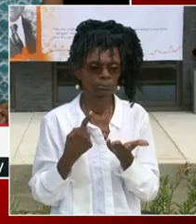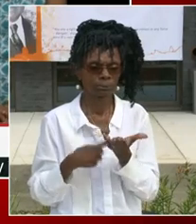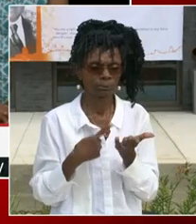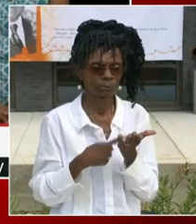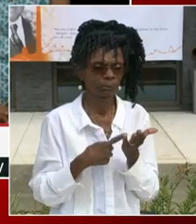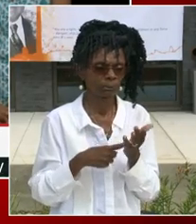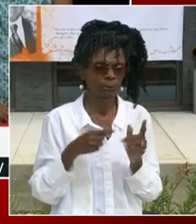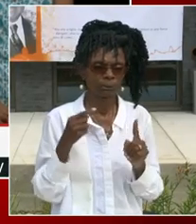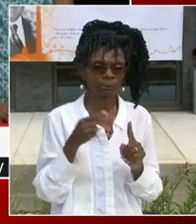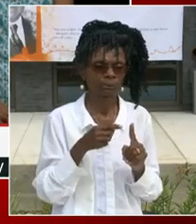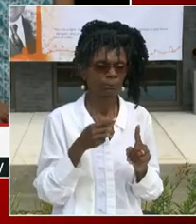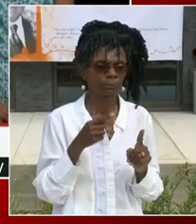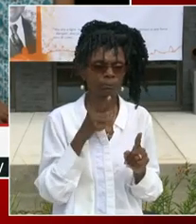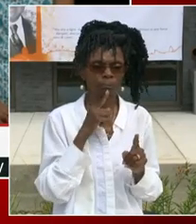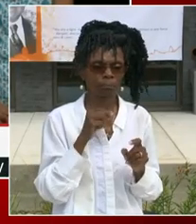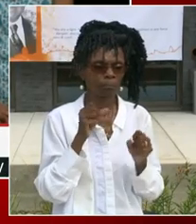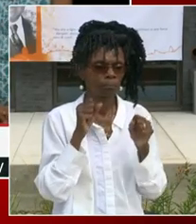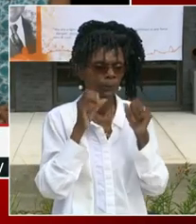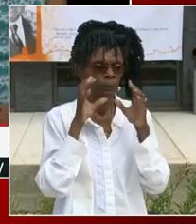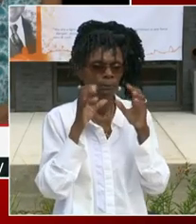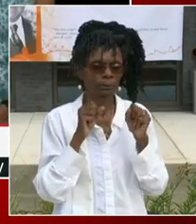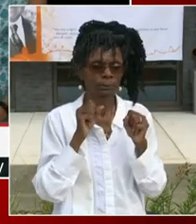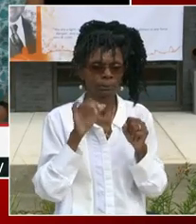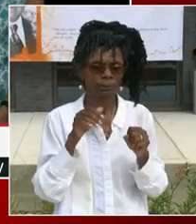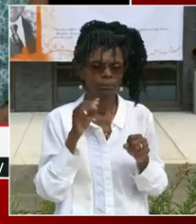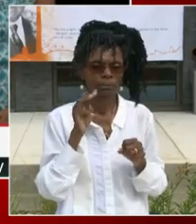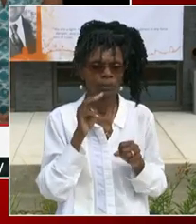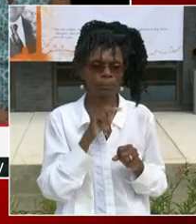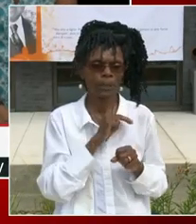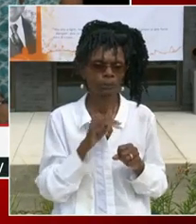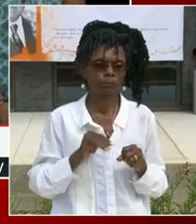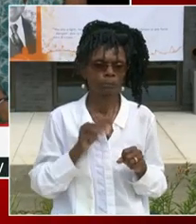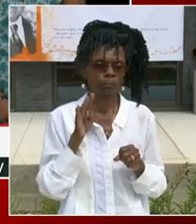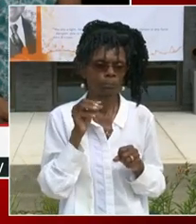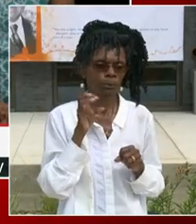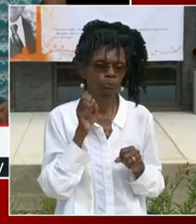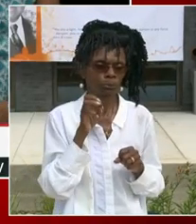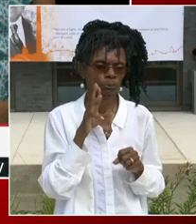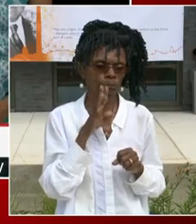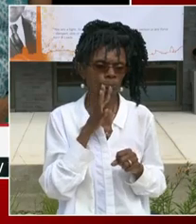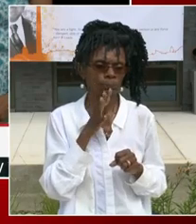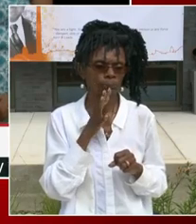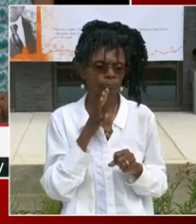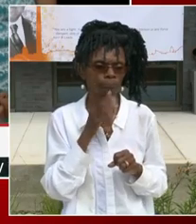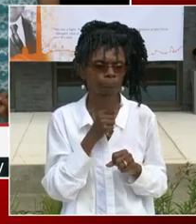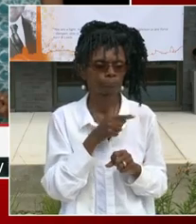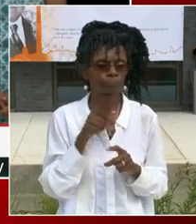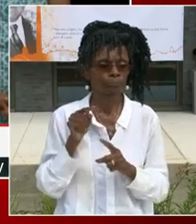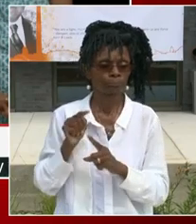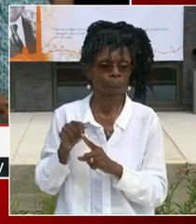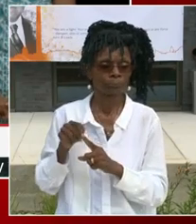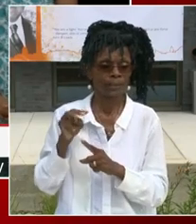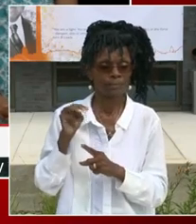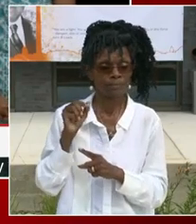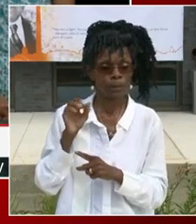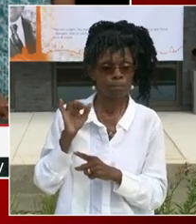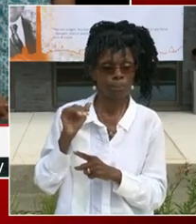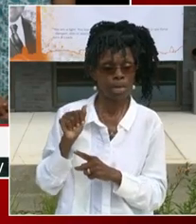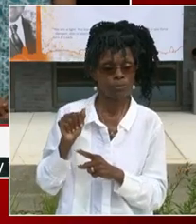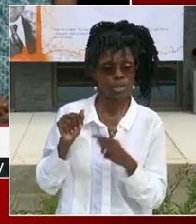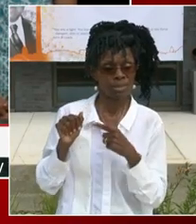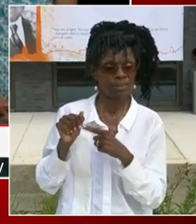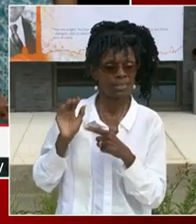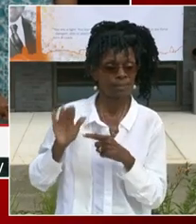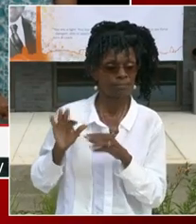Then, families like Maria's came to me as a council member to talk about how